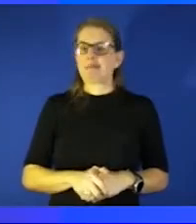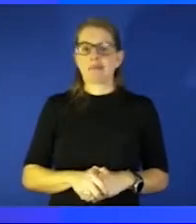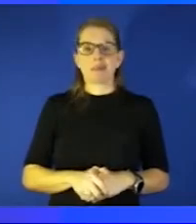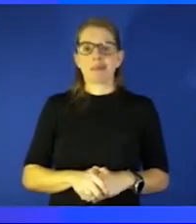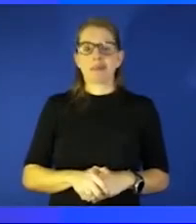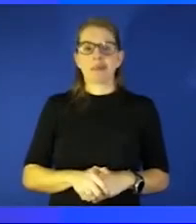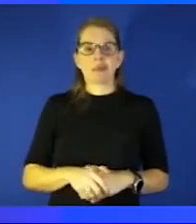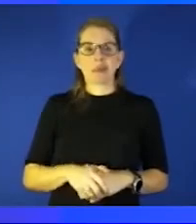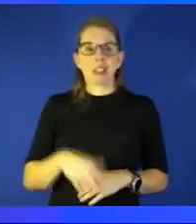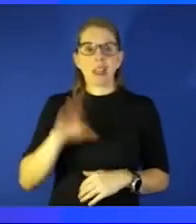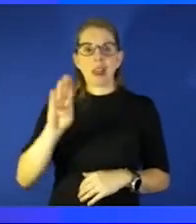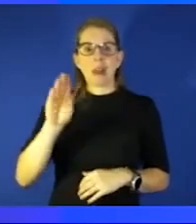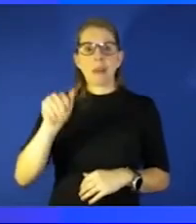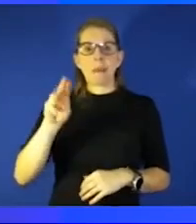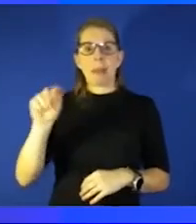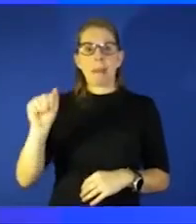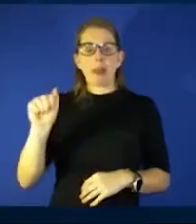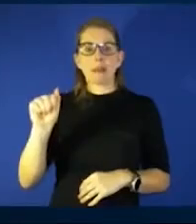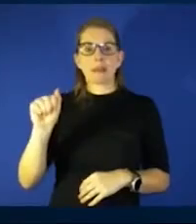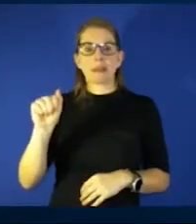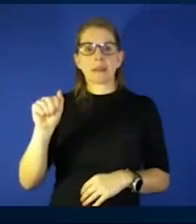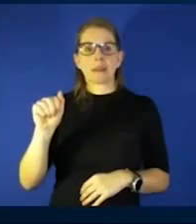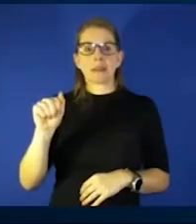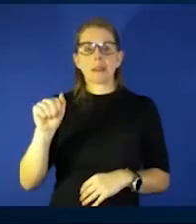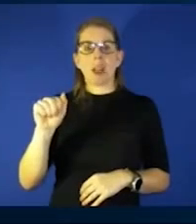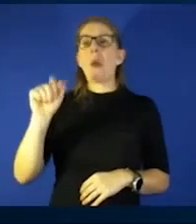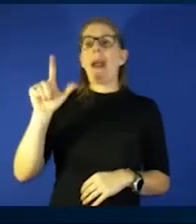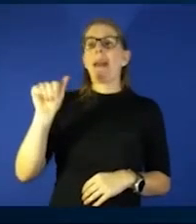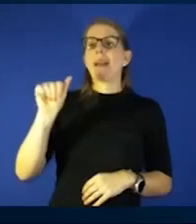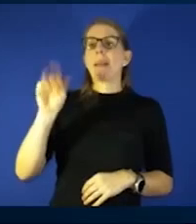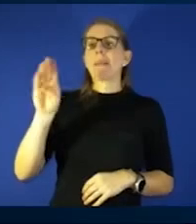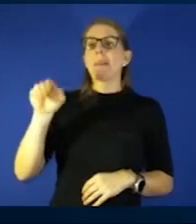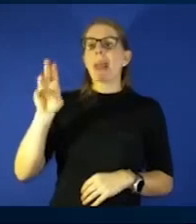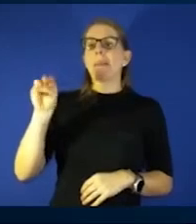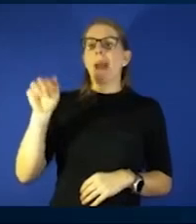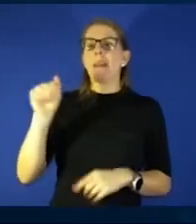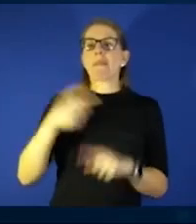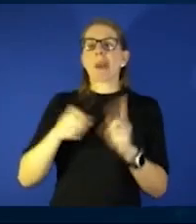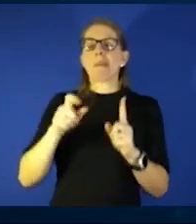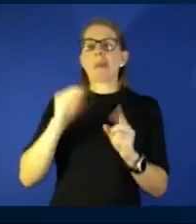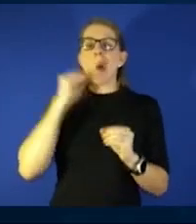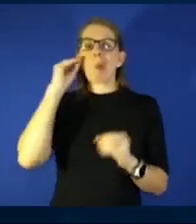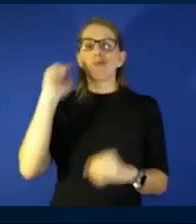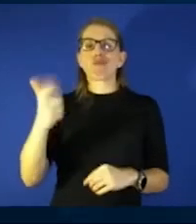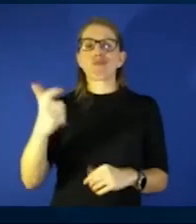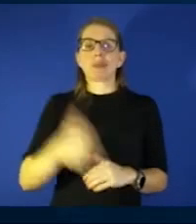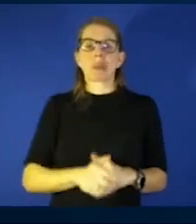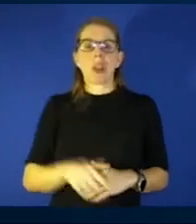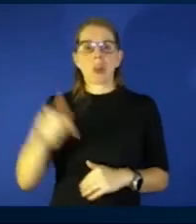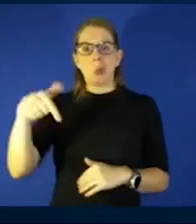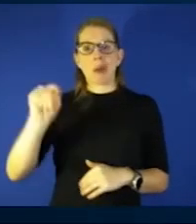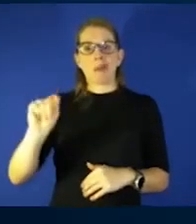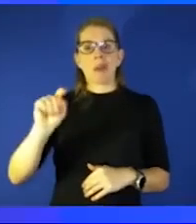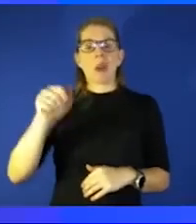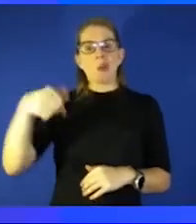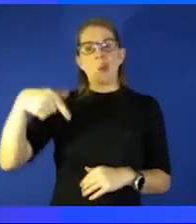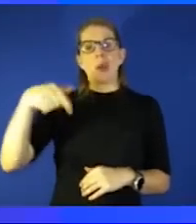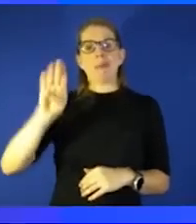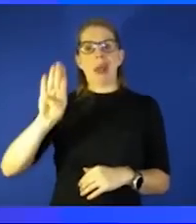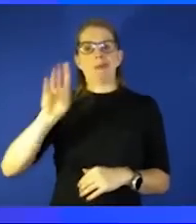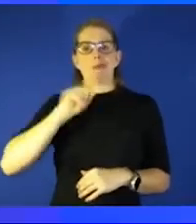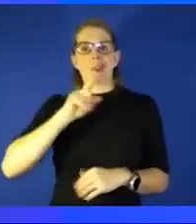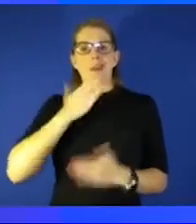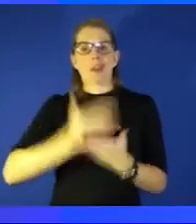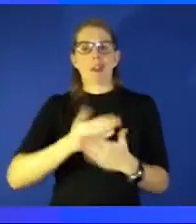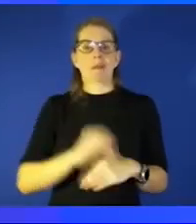bamma yeah i'm a bama guy i'm a bama guy so i have to kind of watch bamma from home sometimes although that quarterback's really good you know but no i just you know